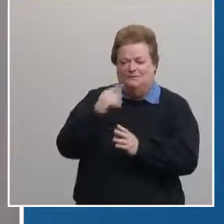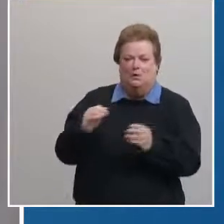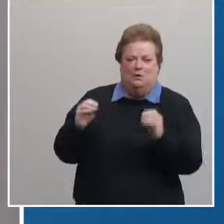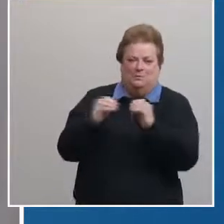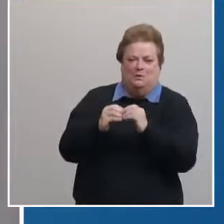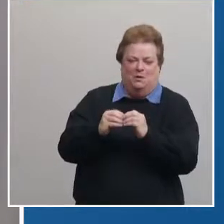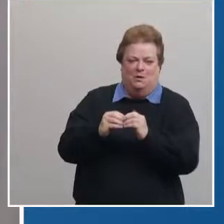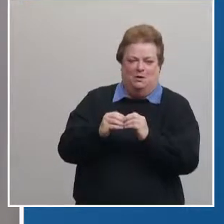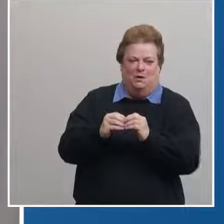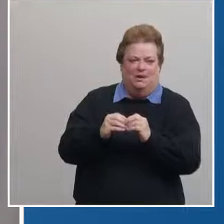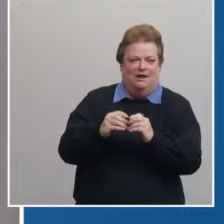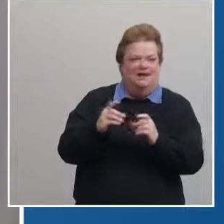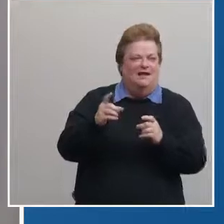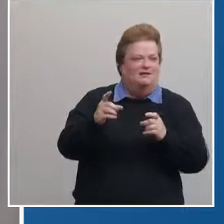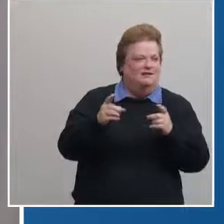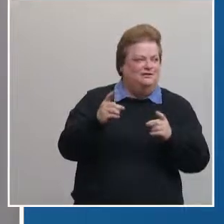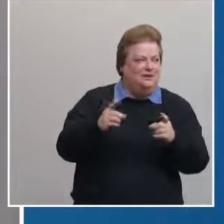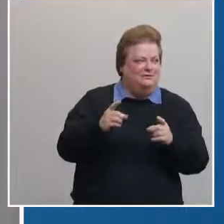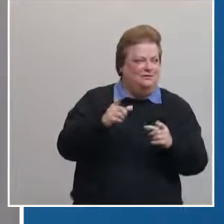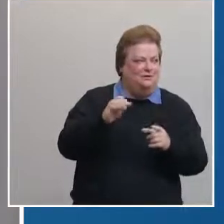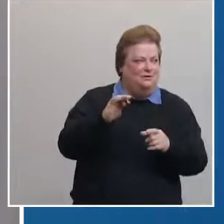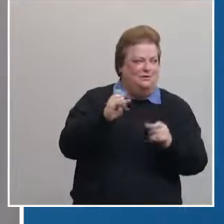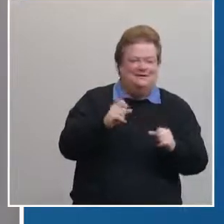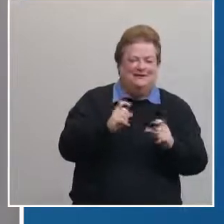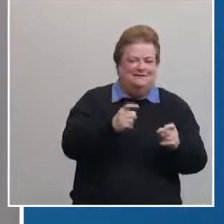director lopez can give you more details if you'd like